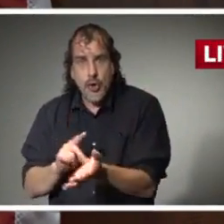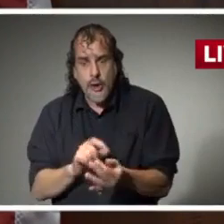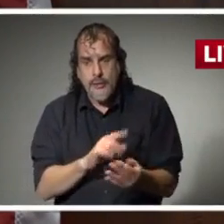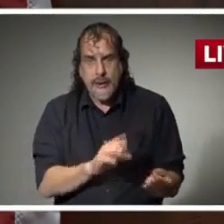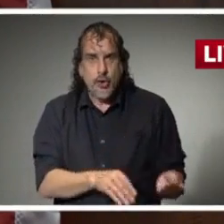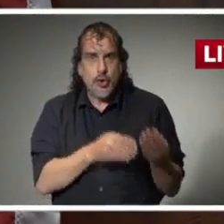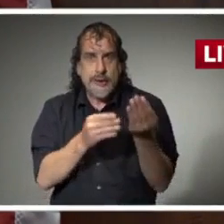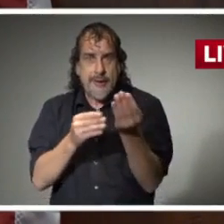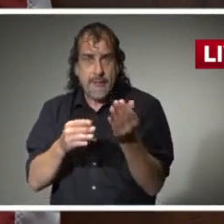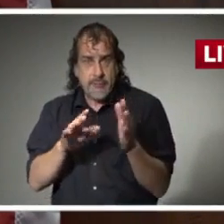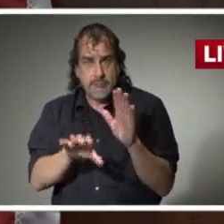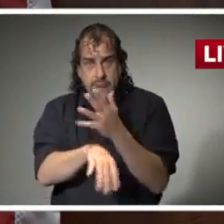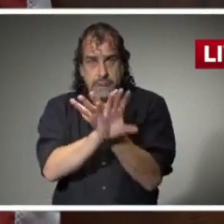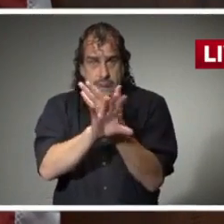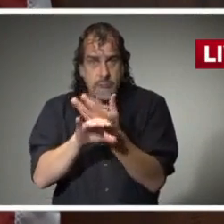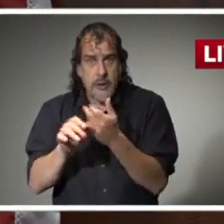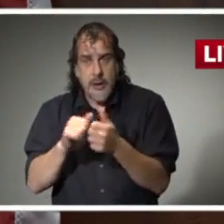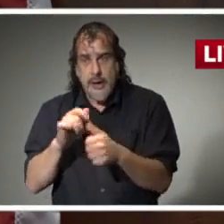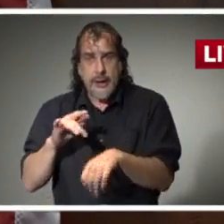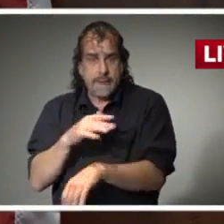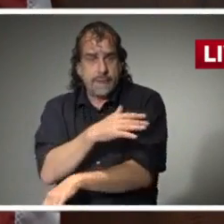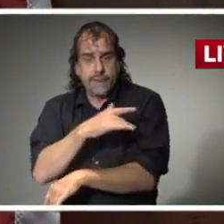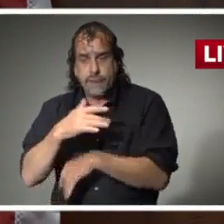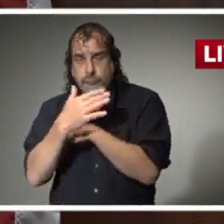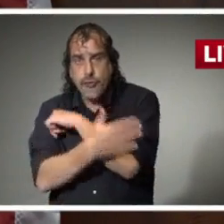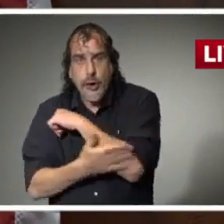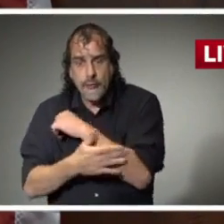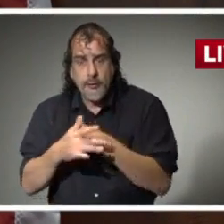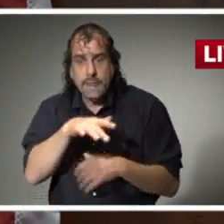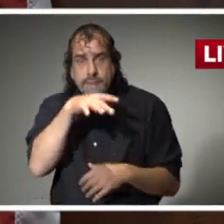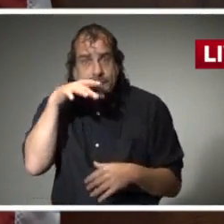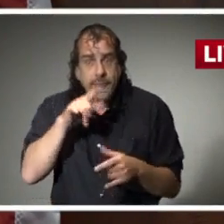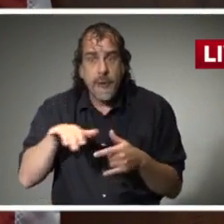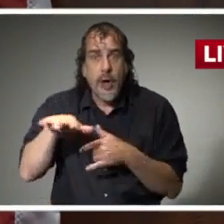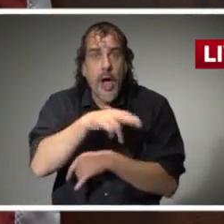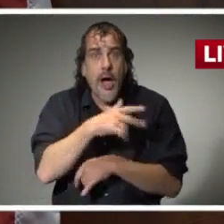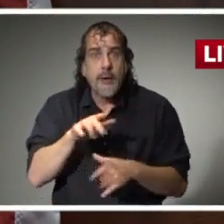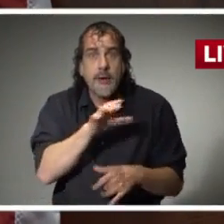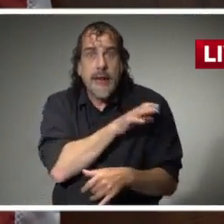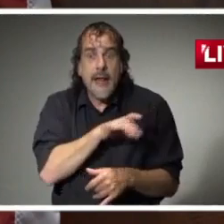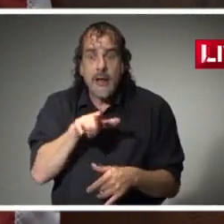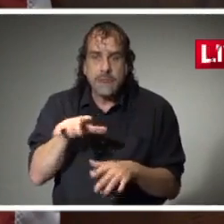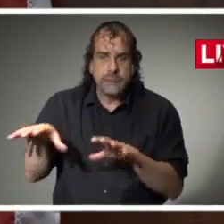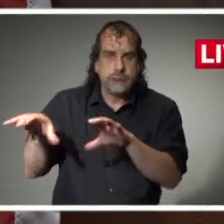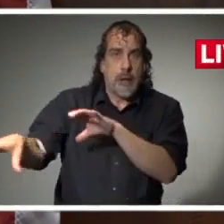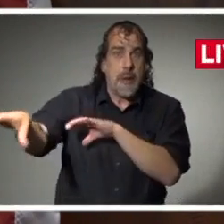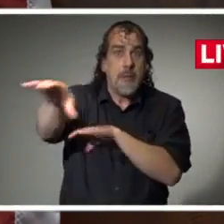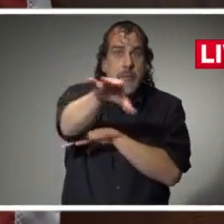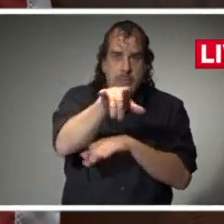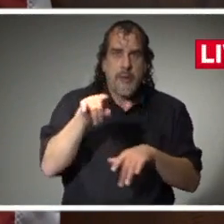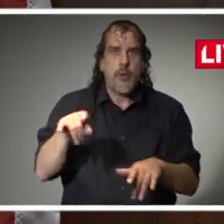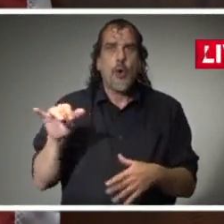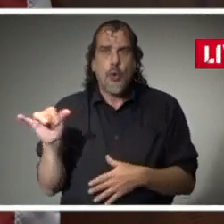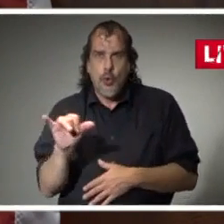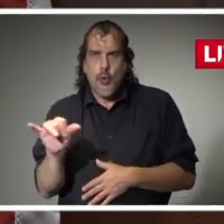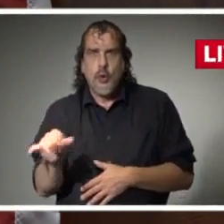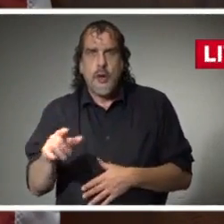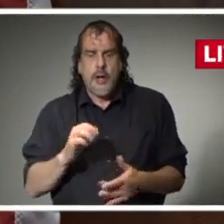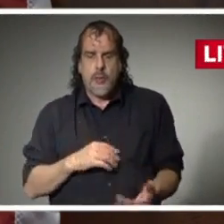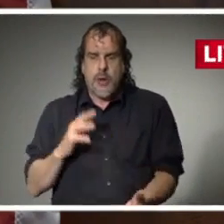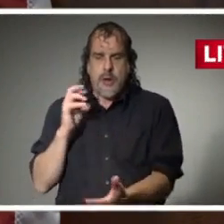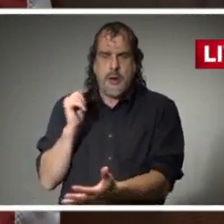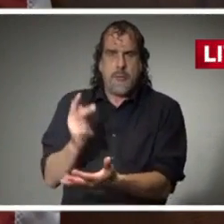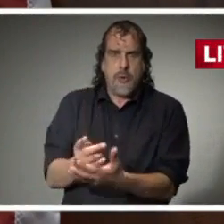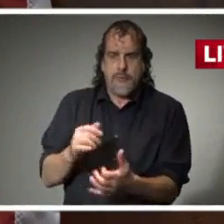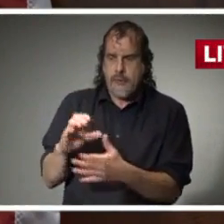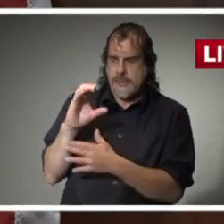telehealth, including rural health clinics and our federally qualified health centers. Furthermore, we received approval from